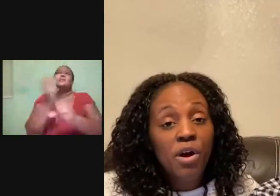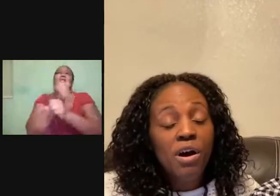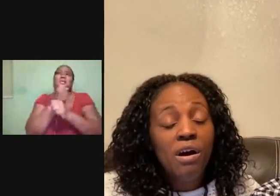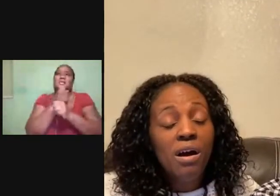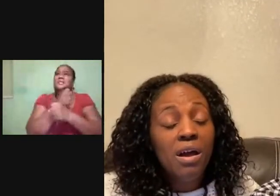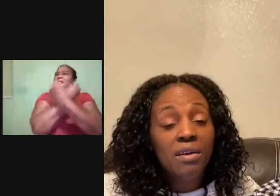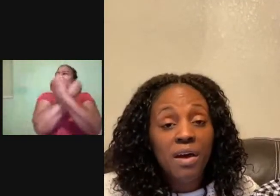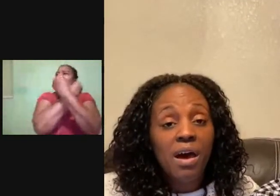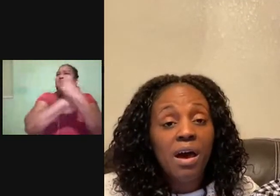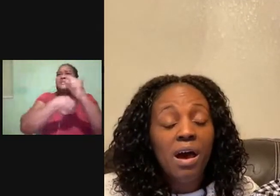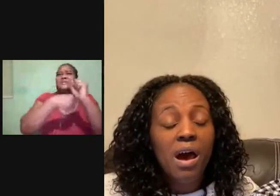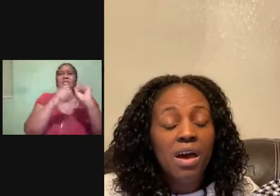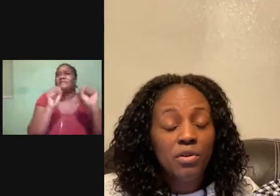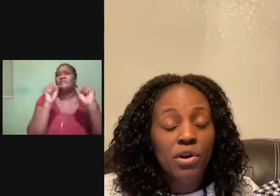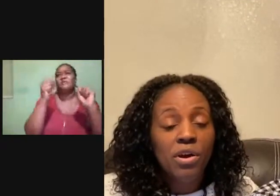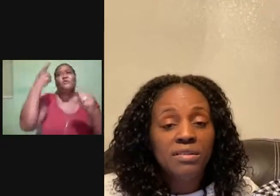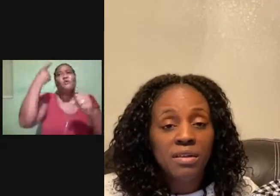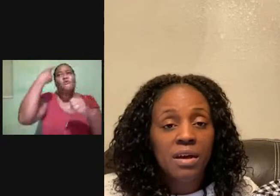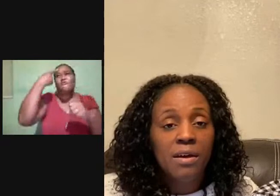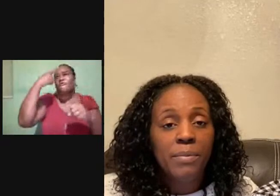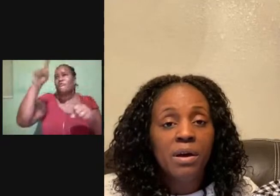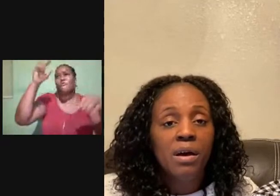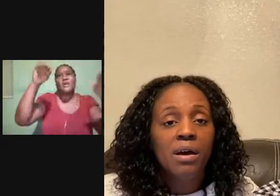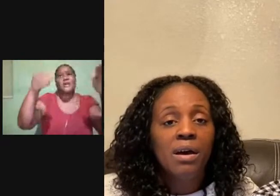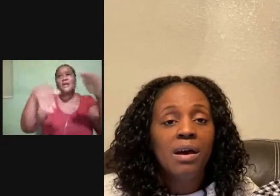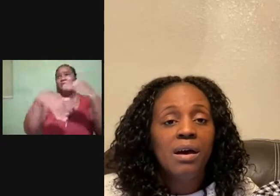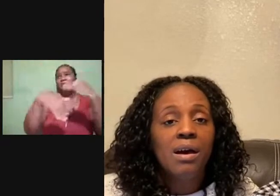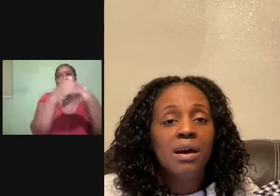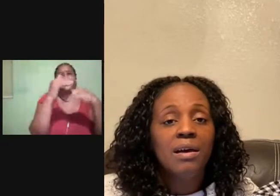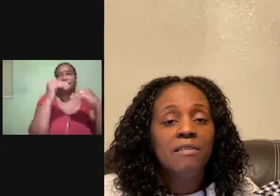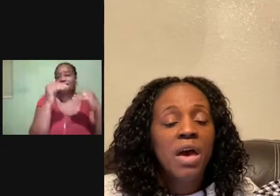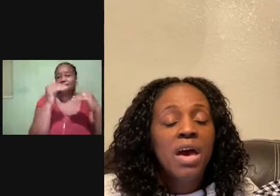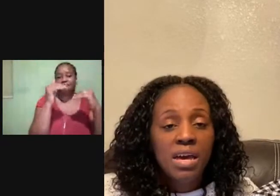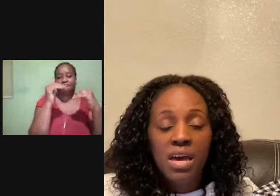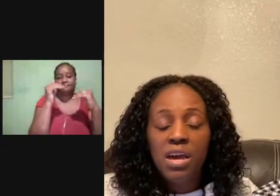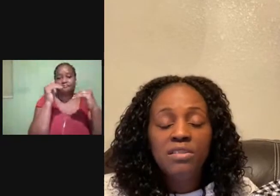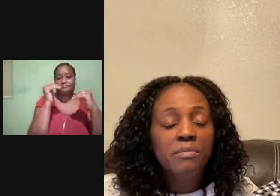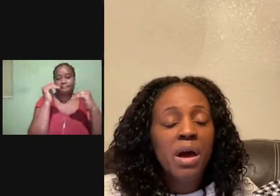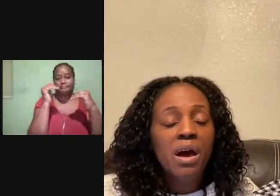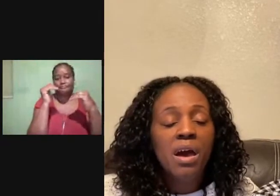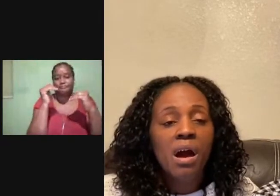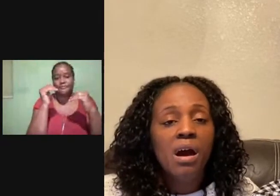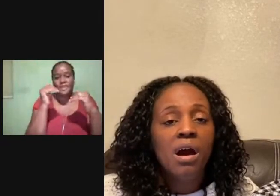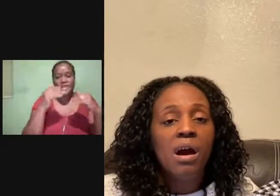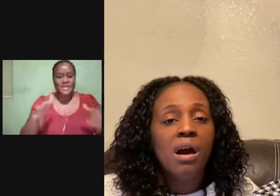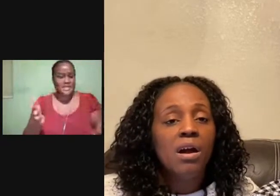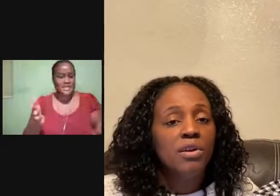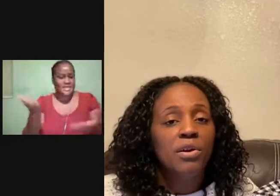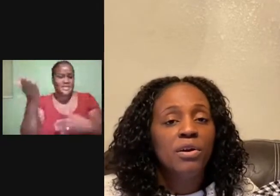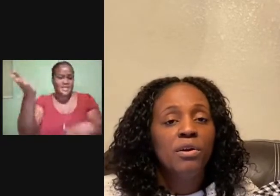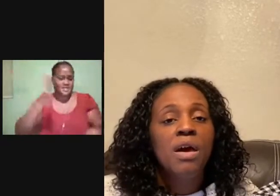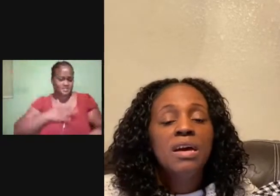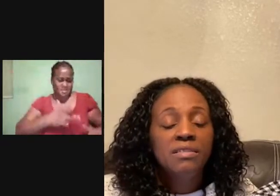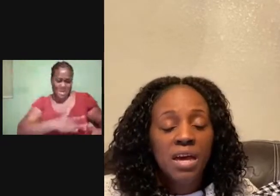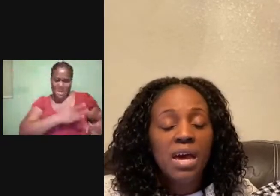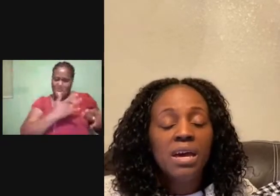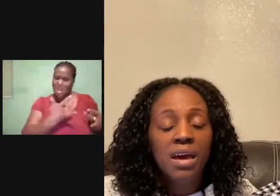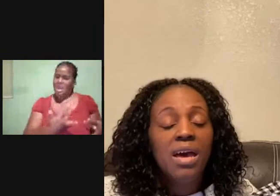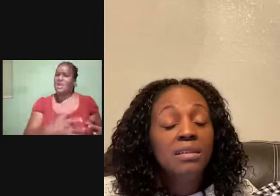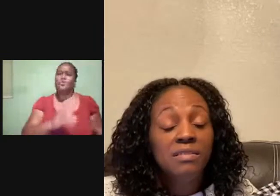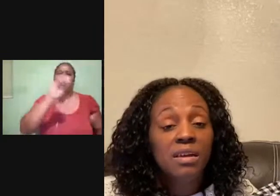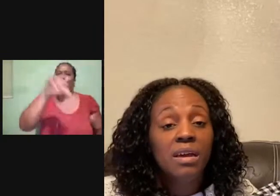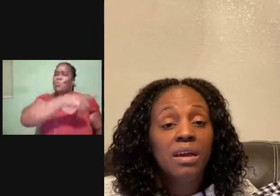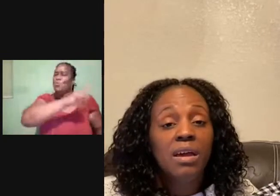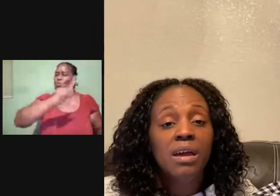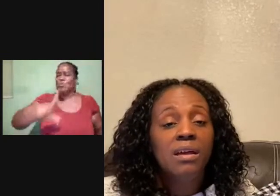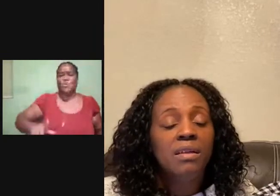it for Thy courts above. Here's my heart, oh, take